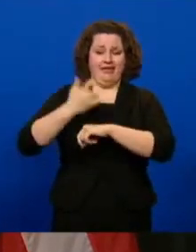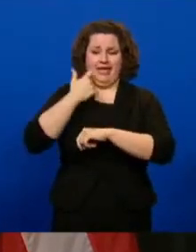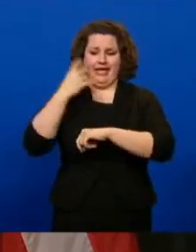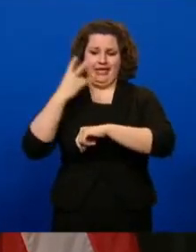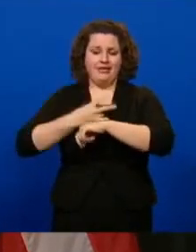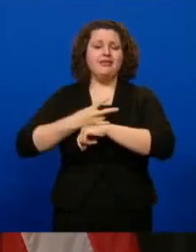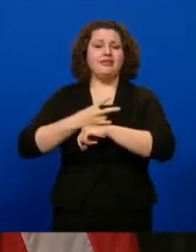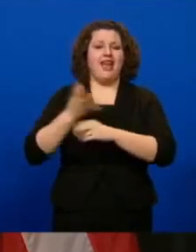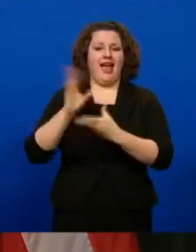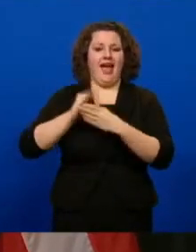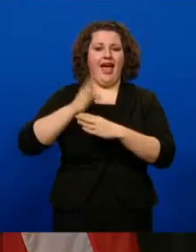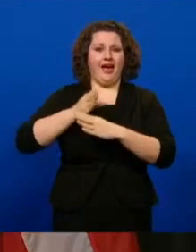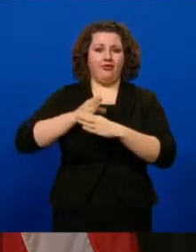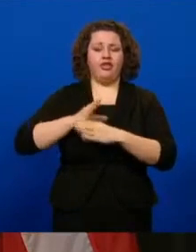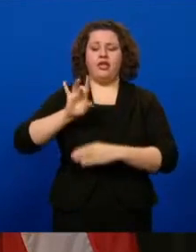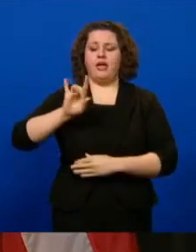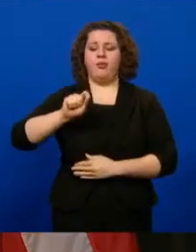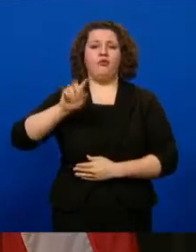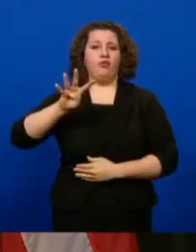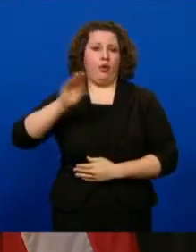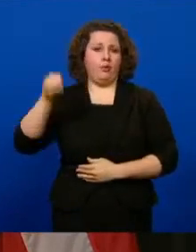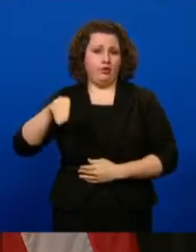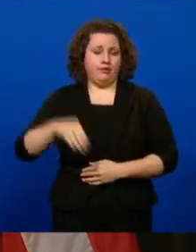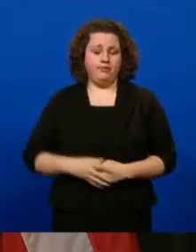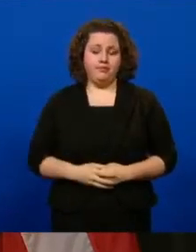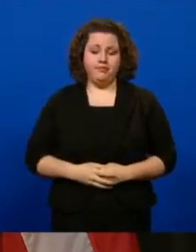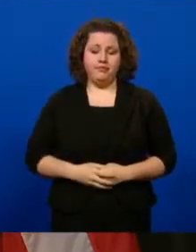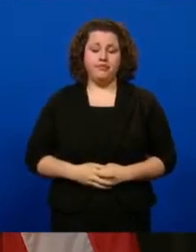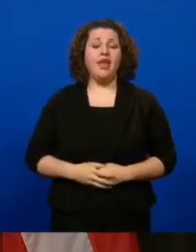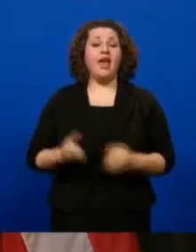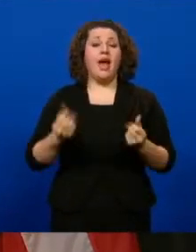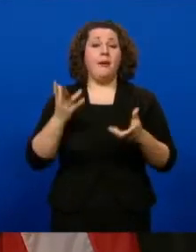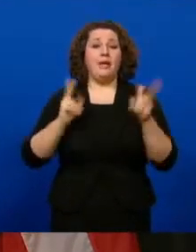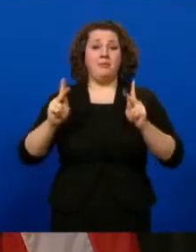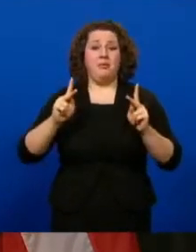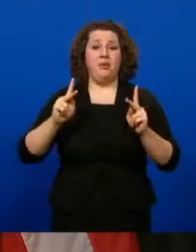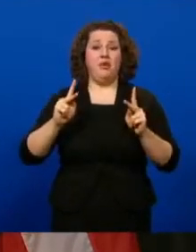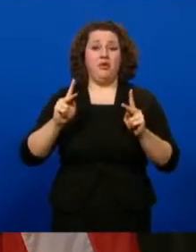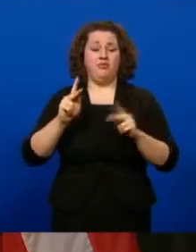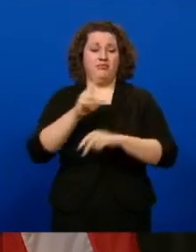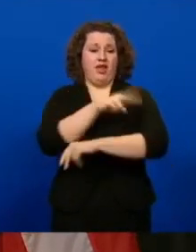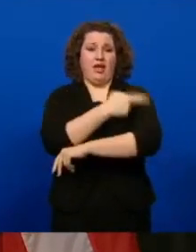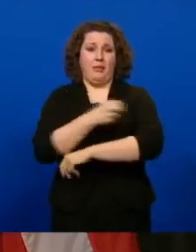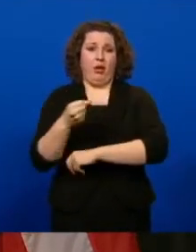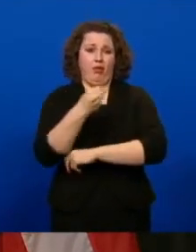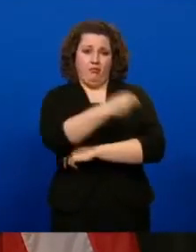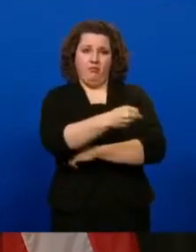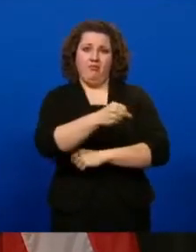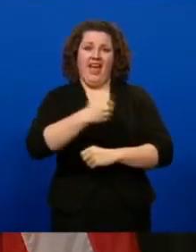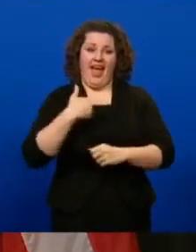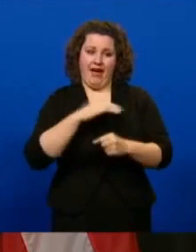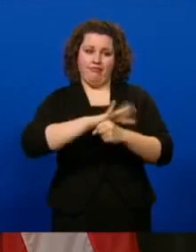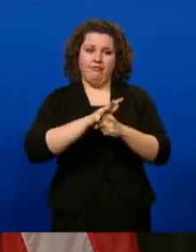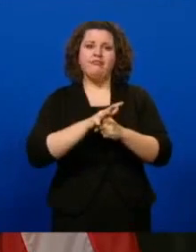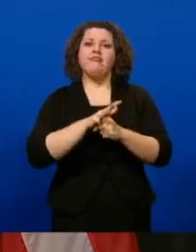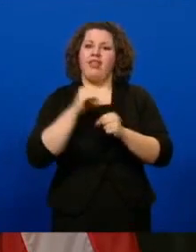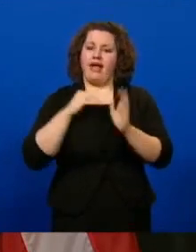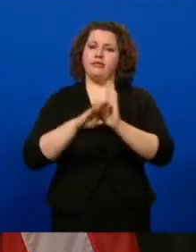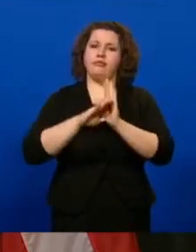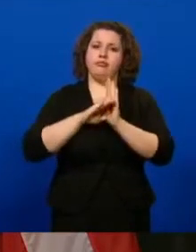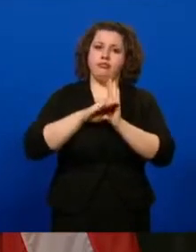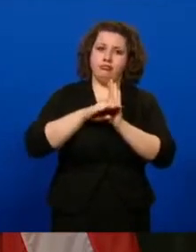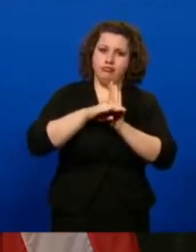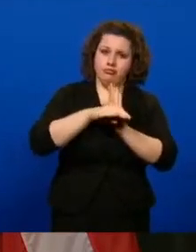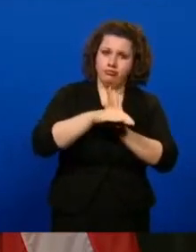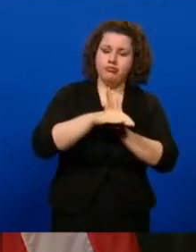average is 8.4%. The number of Iowans hospitalized with COVID-19 has steadily decreased over the last